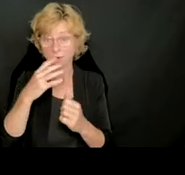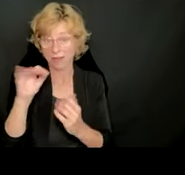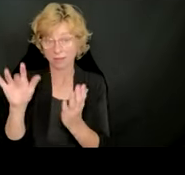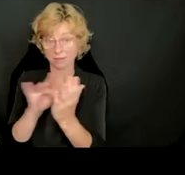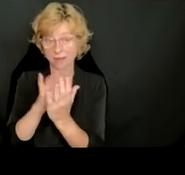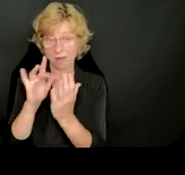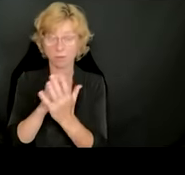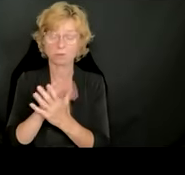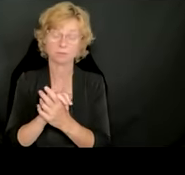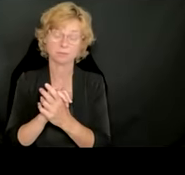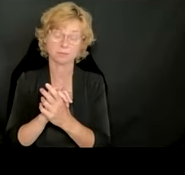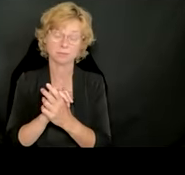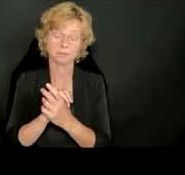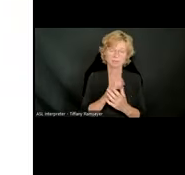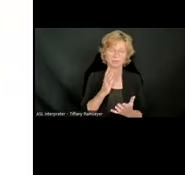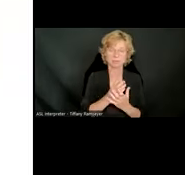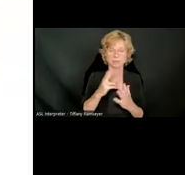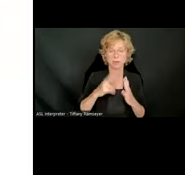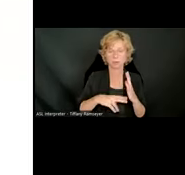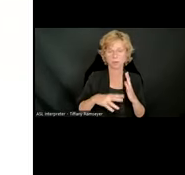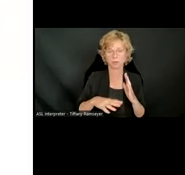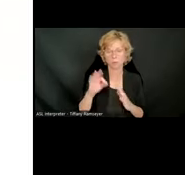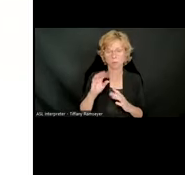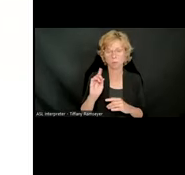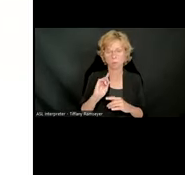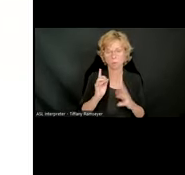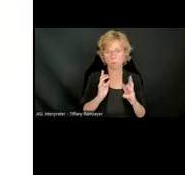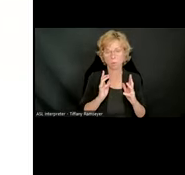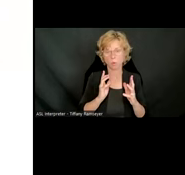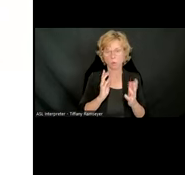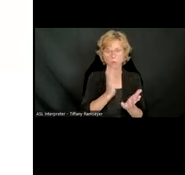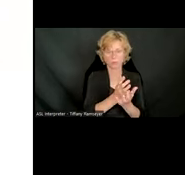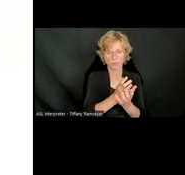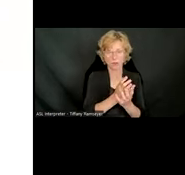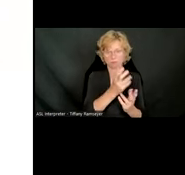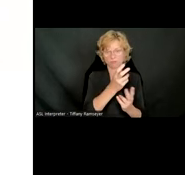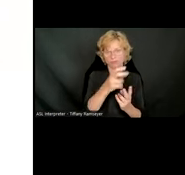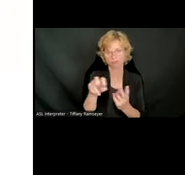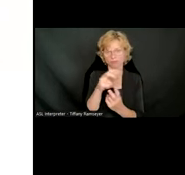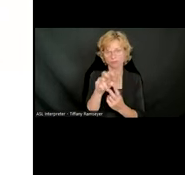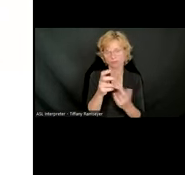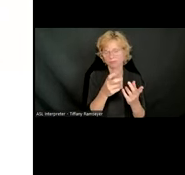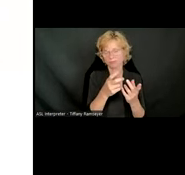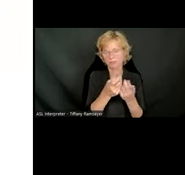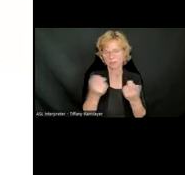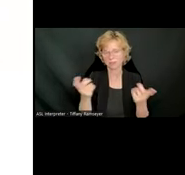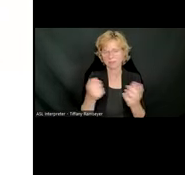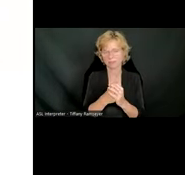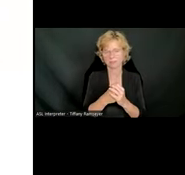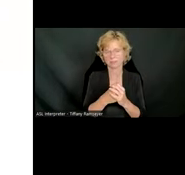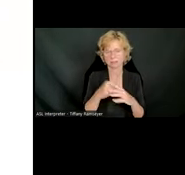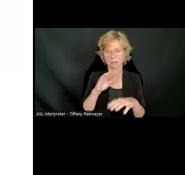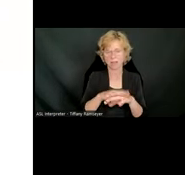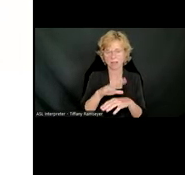you left off across devices. Available on web browsers, iOS and Android tablets and